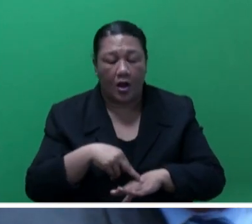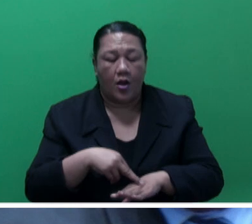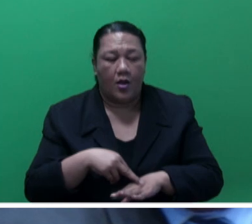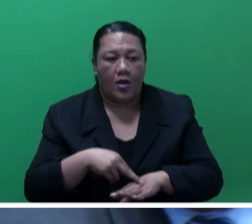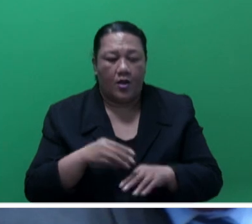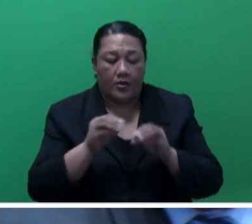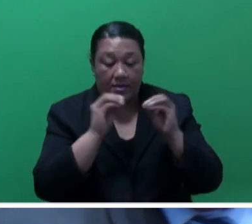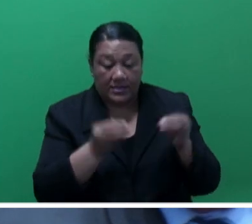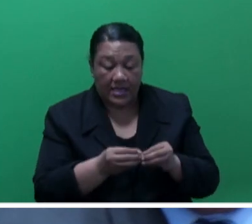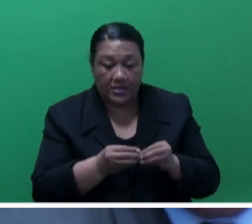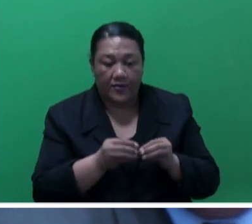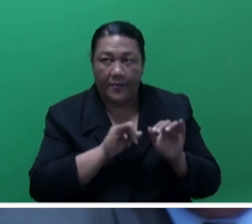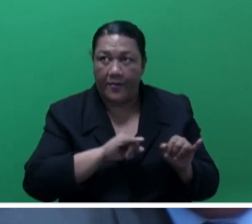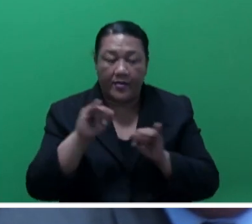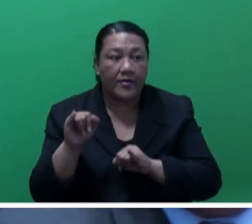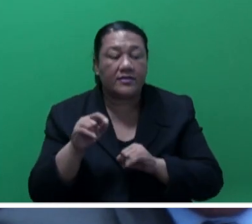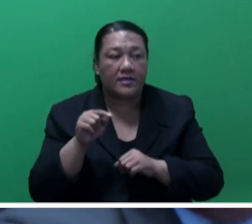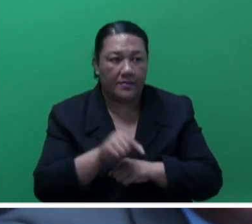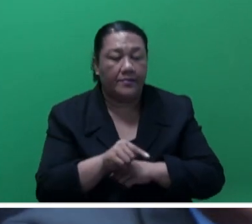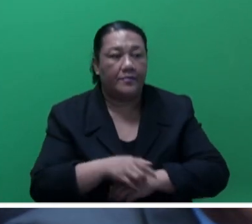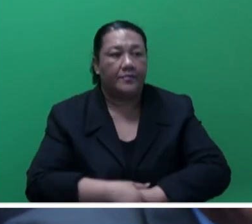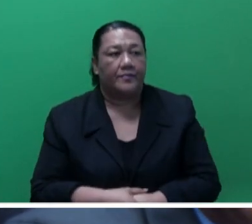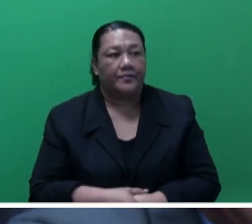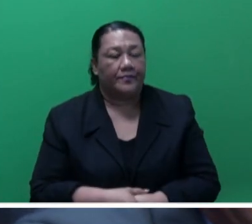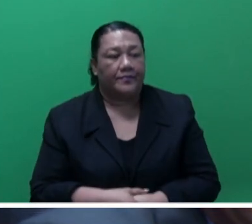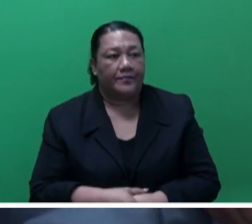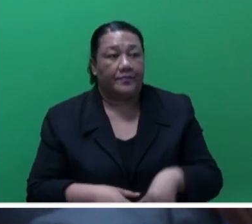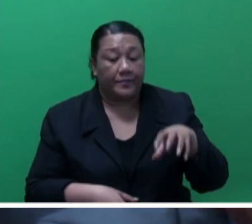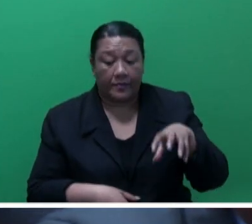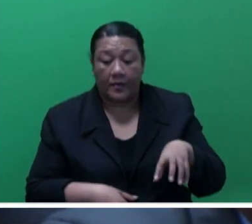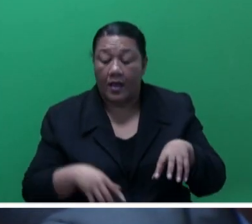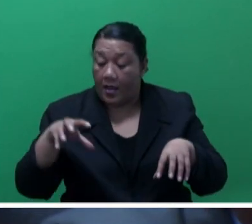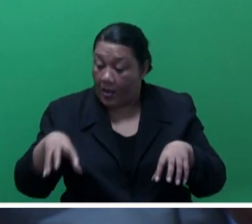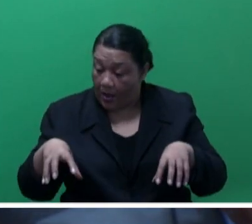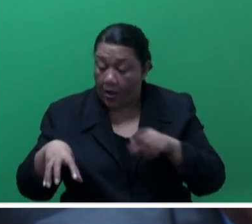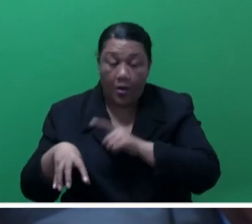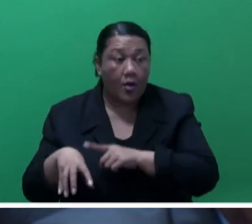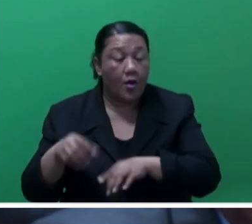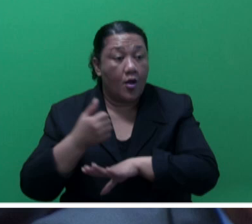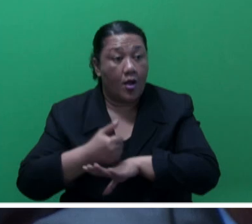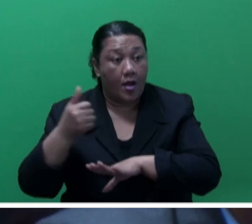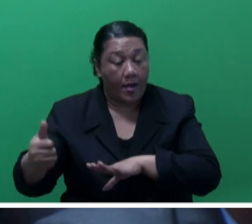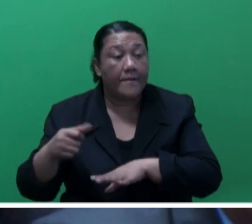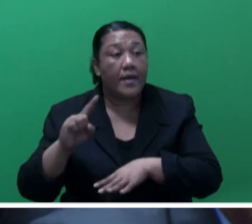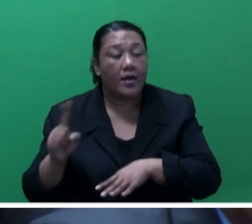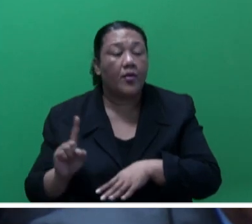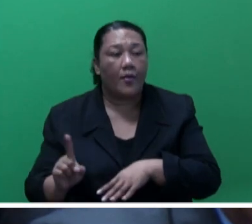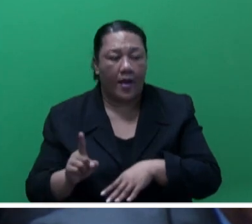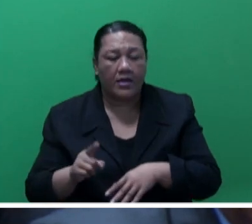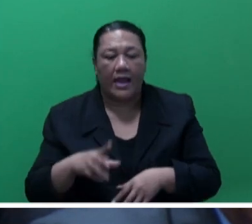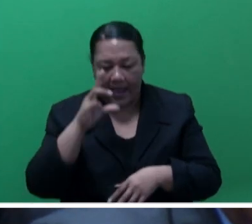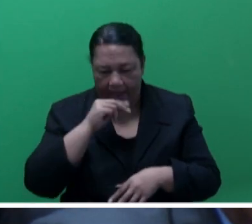Madam Deputy Speaker, the coalition government is committed to reviewing and modernizing critical national